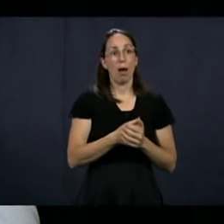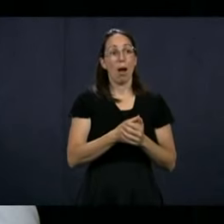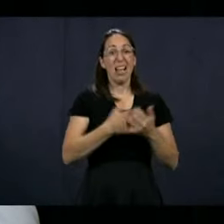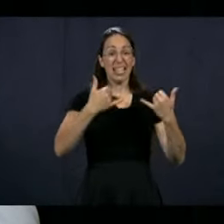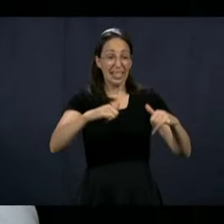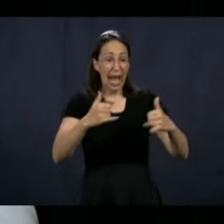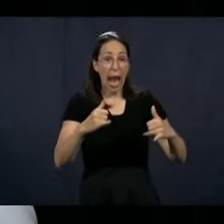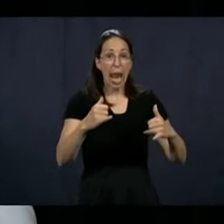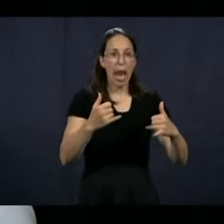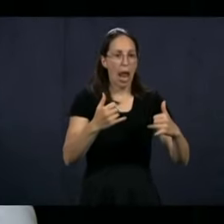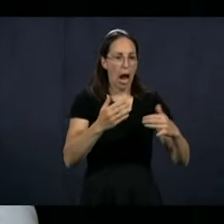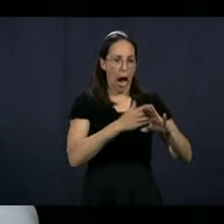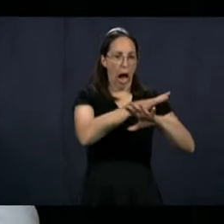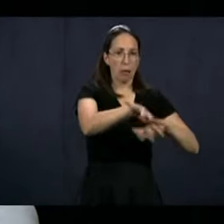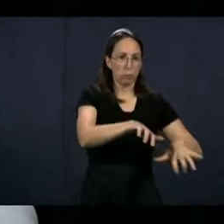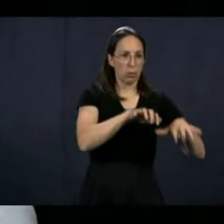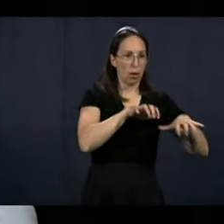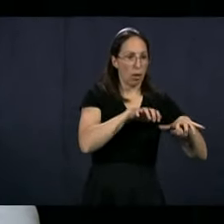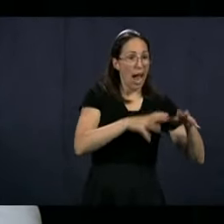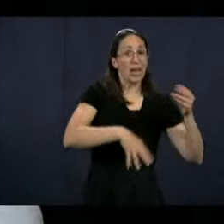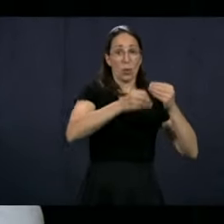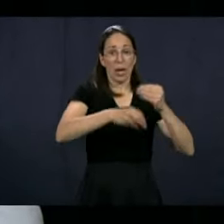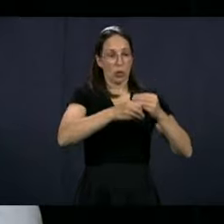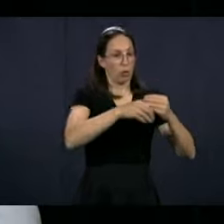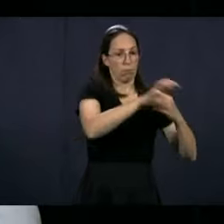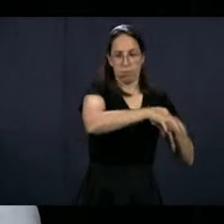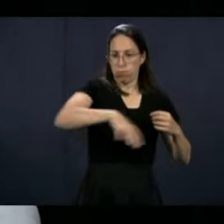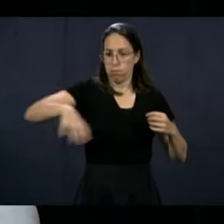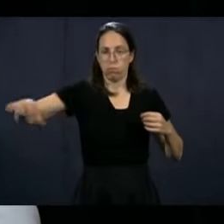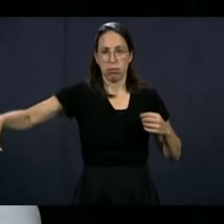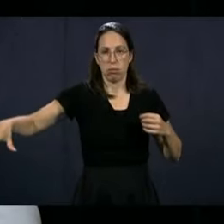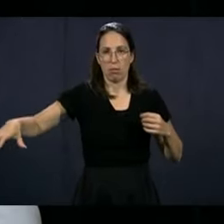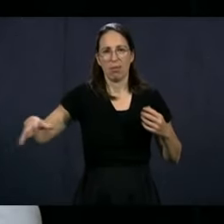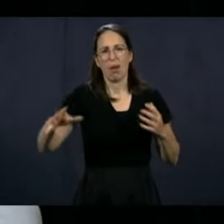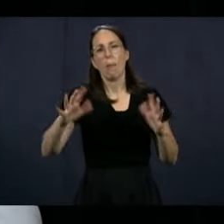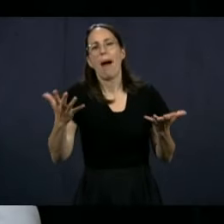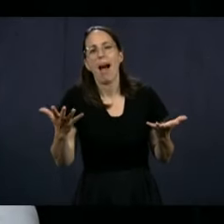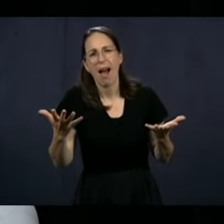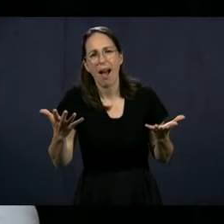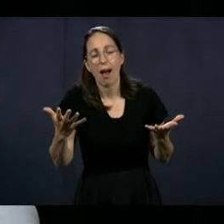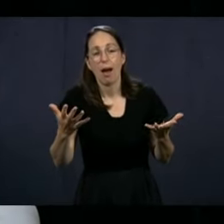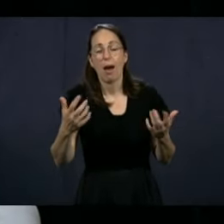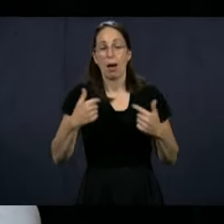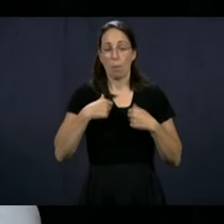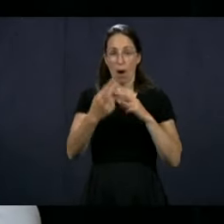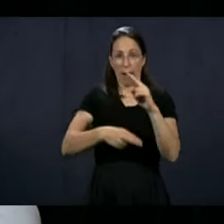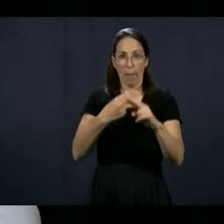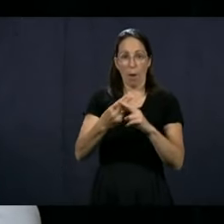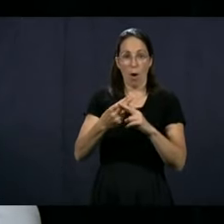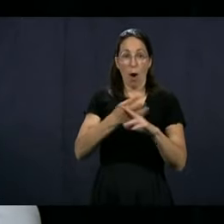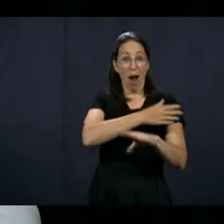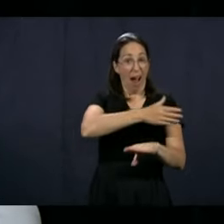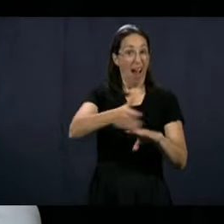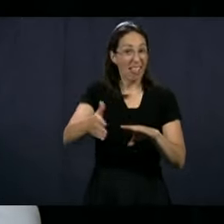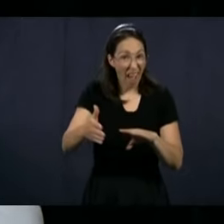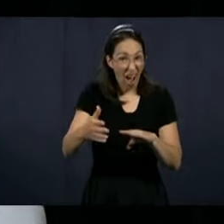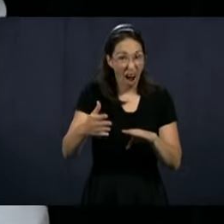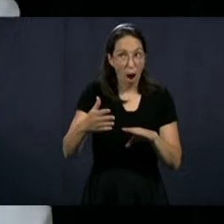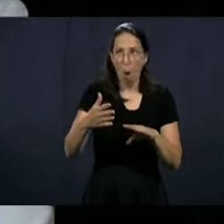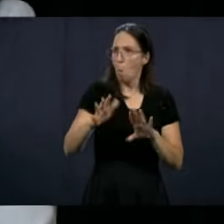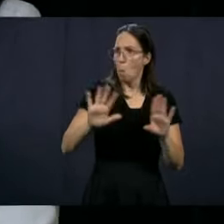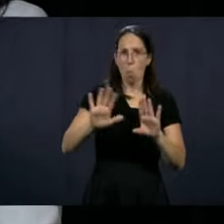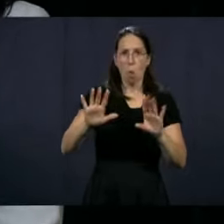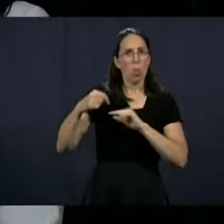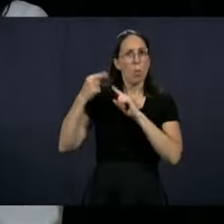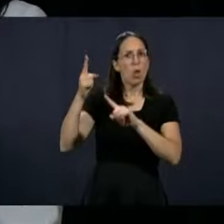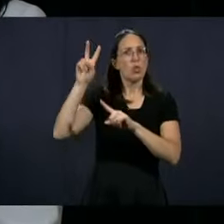in court? What is the strategy? Well, maybe just to rectify part of it, the delay wasn't there before. Naturally, since 2016 with Jordan, we